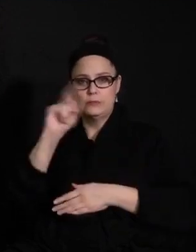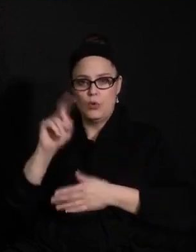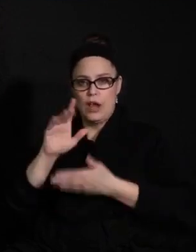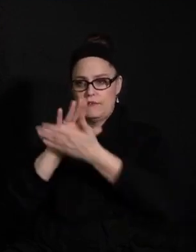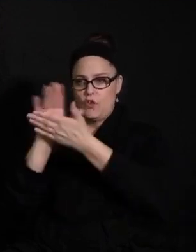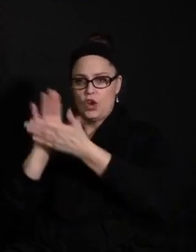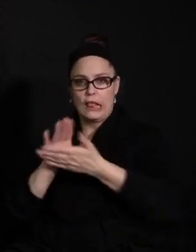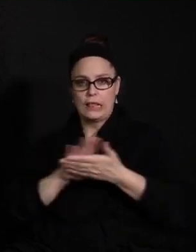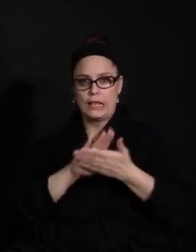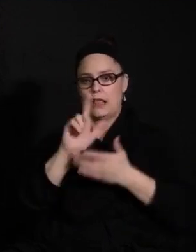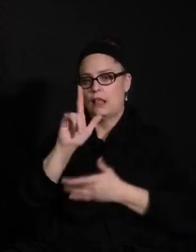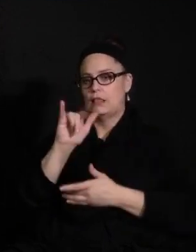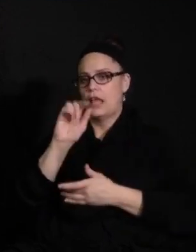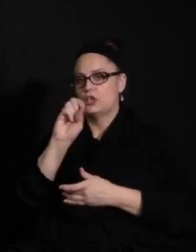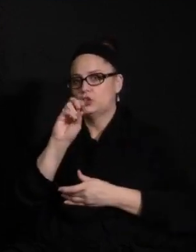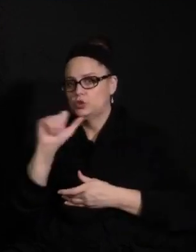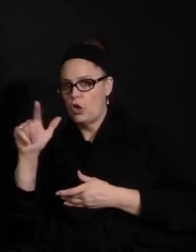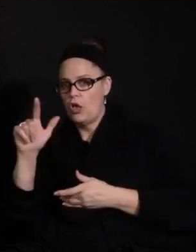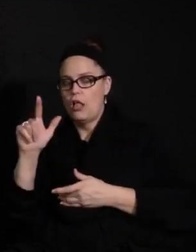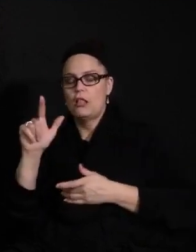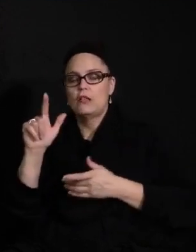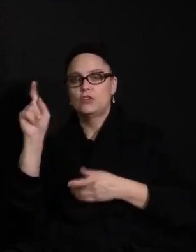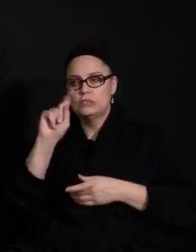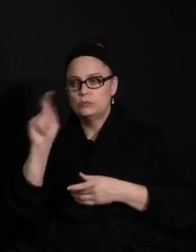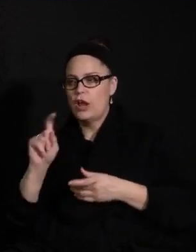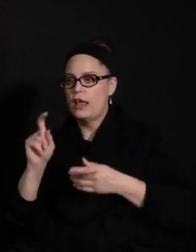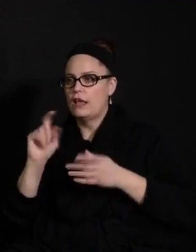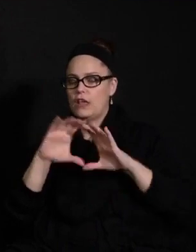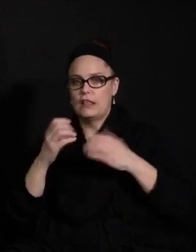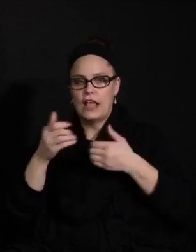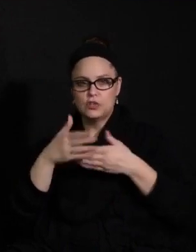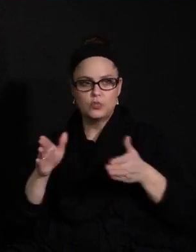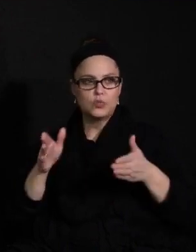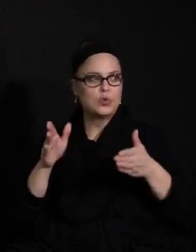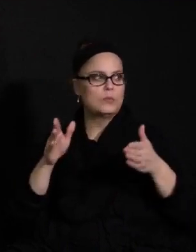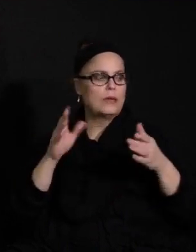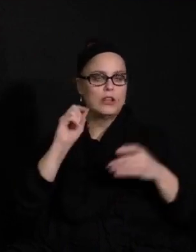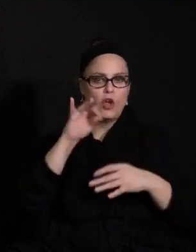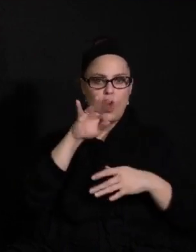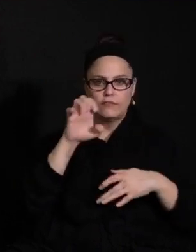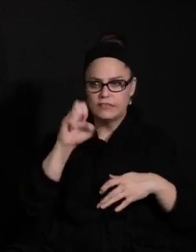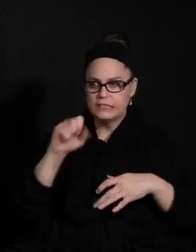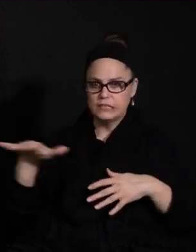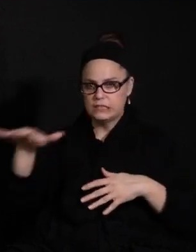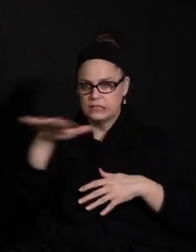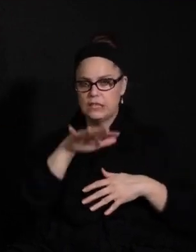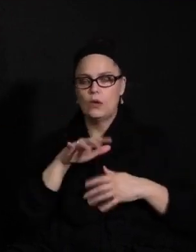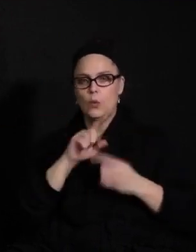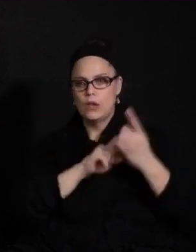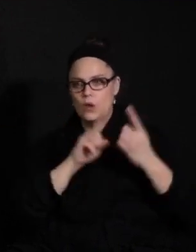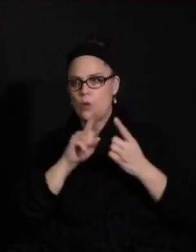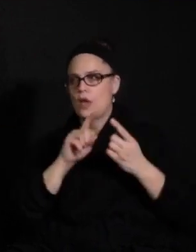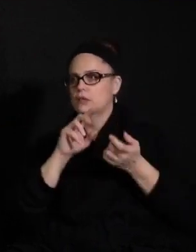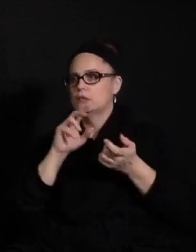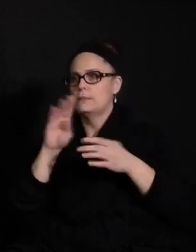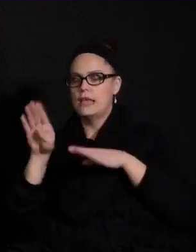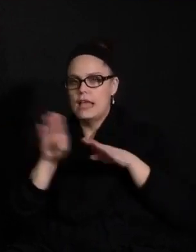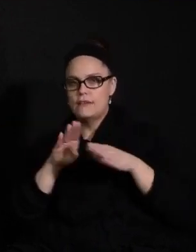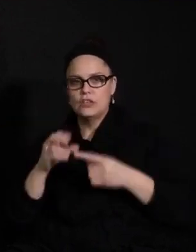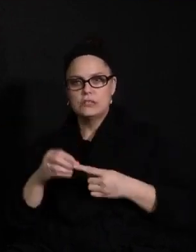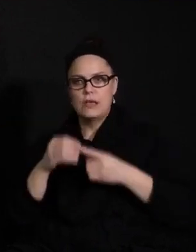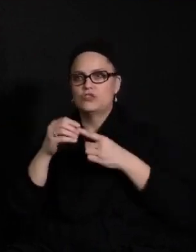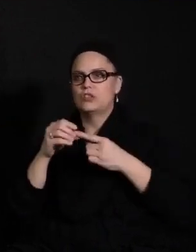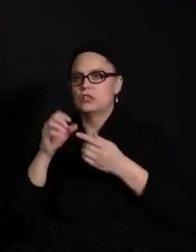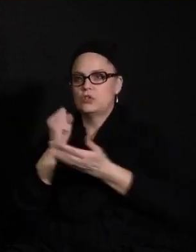offices spray after each class period and one-on-ones in the support staff's offices? Principals, counselors, nurses, behavioral specialists and